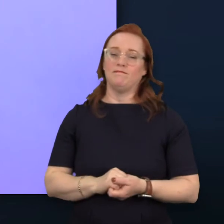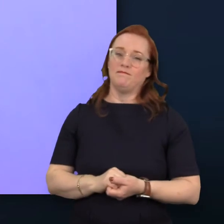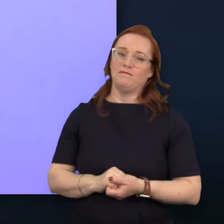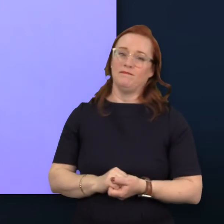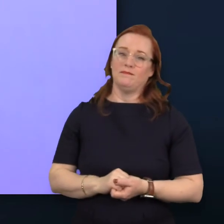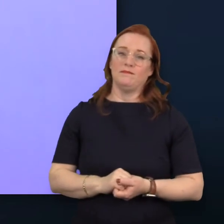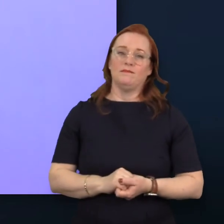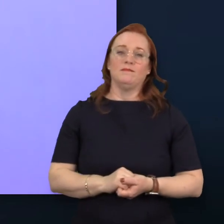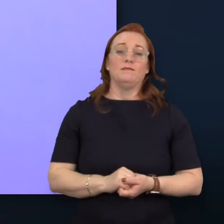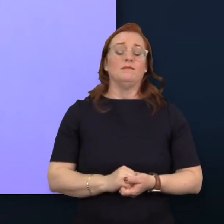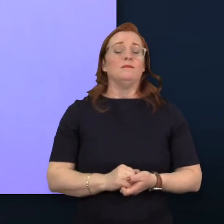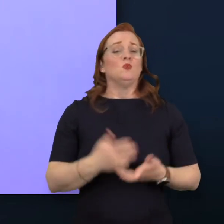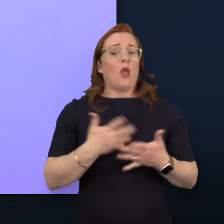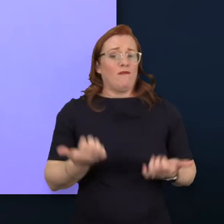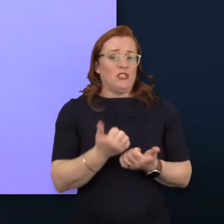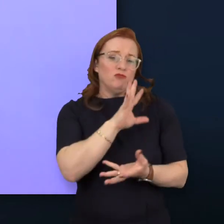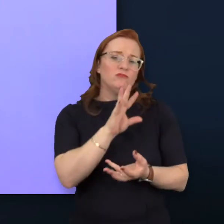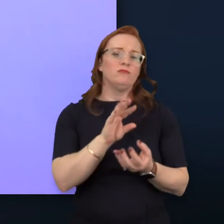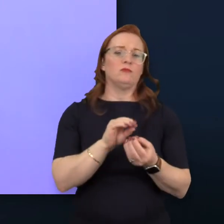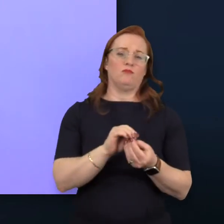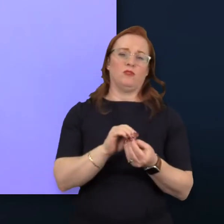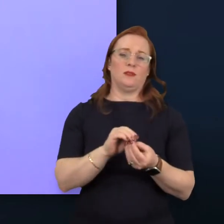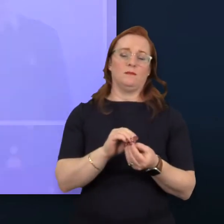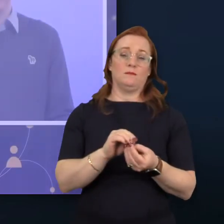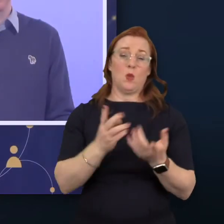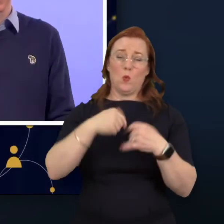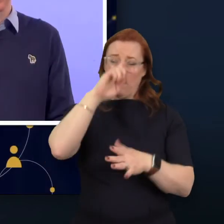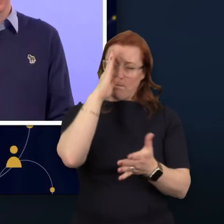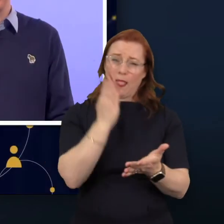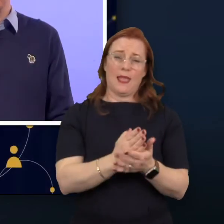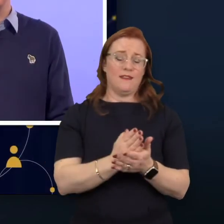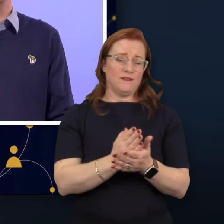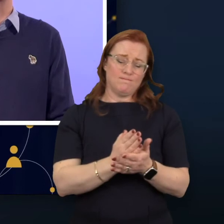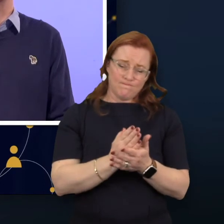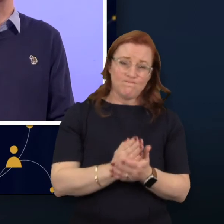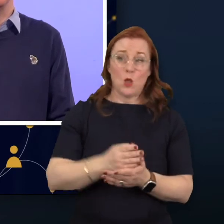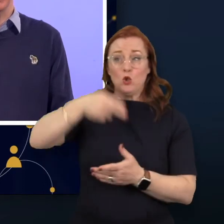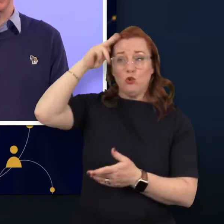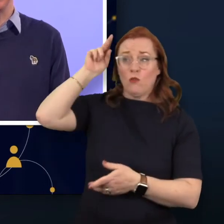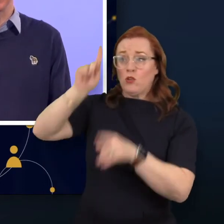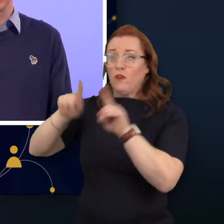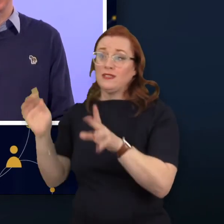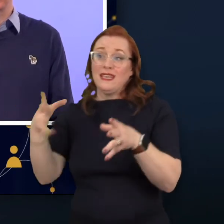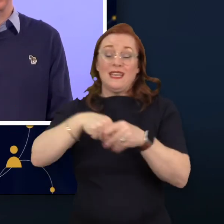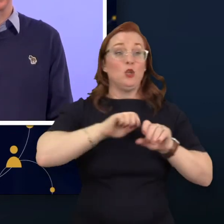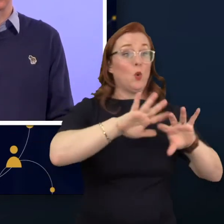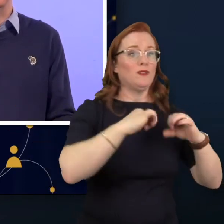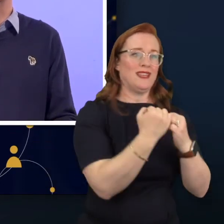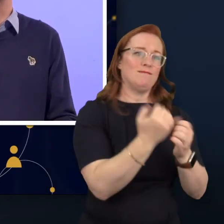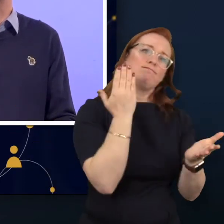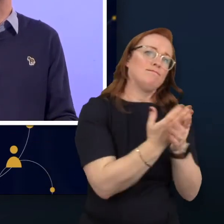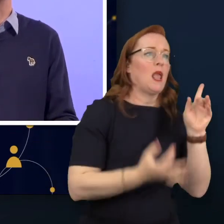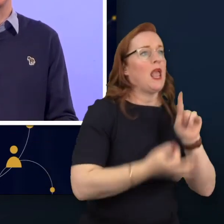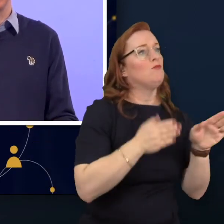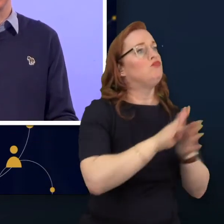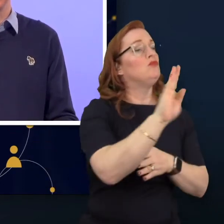So let me conclude by summarizing. We believe that having neurodiversity in your team increases the